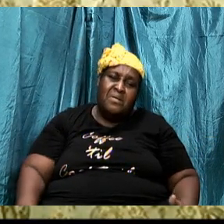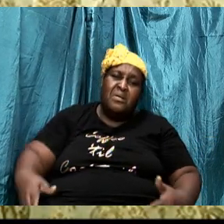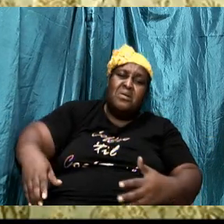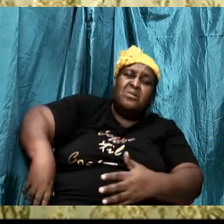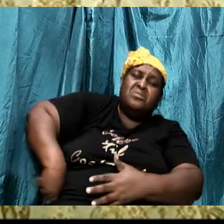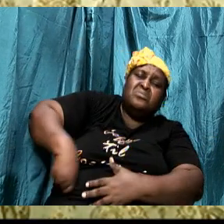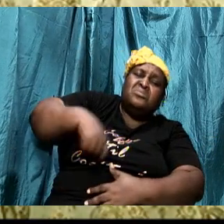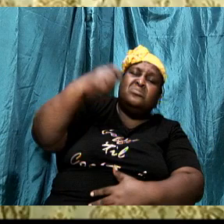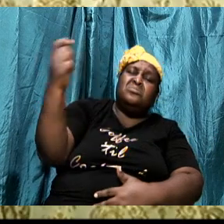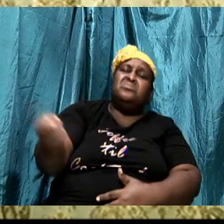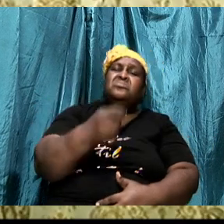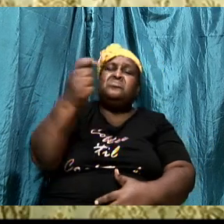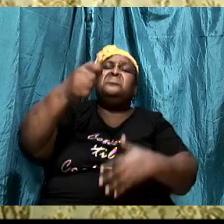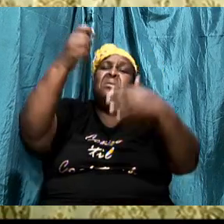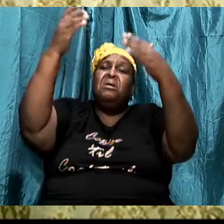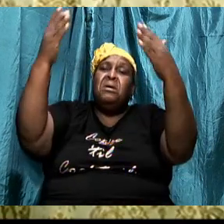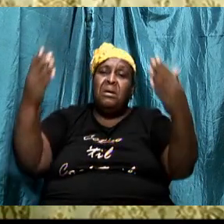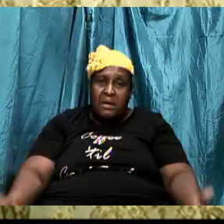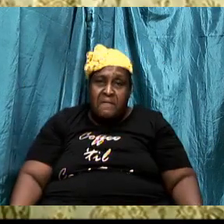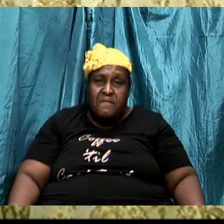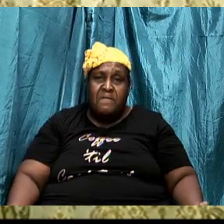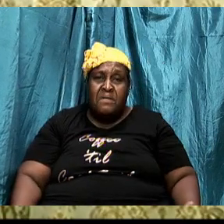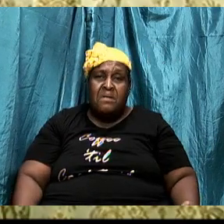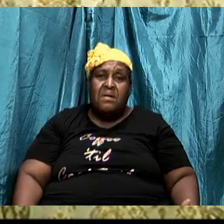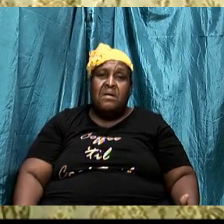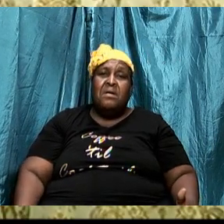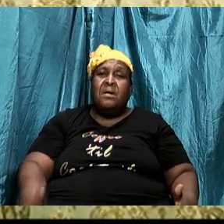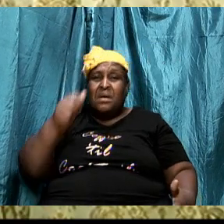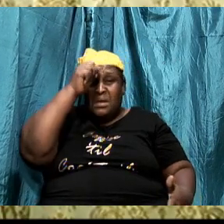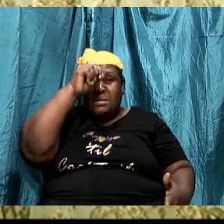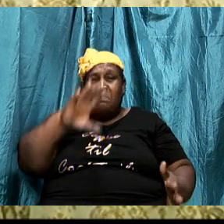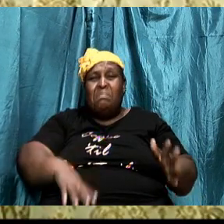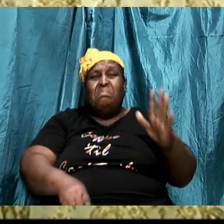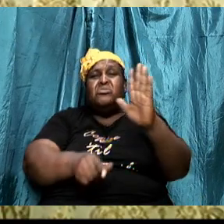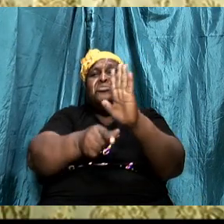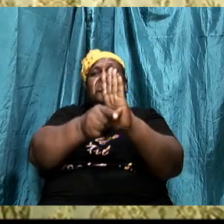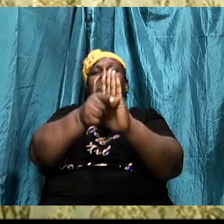Oh, Jesus. And that man stood to defy